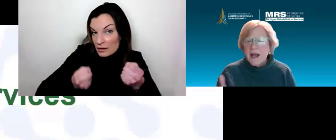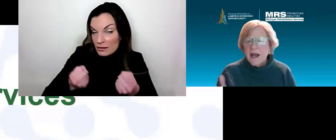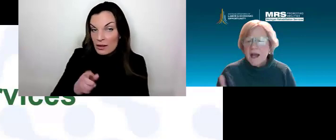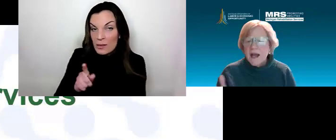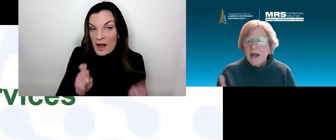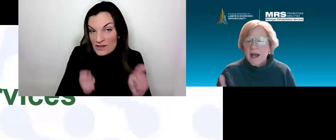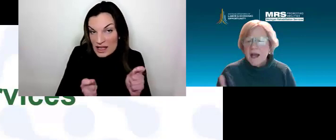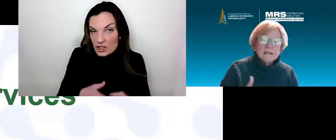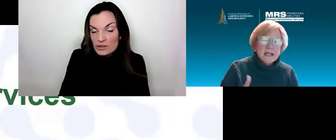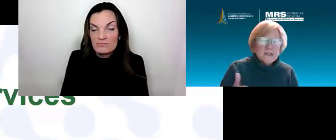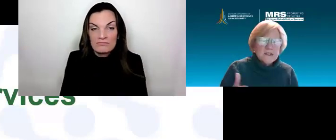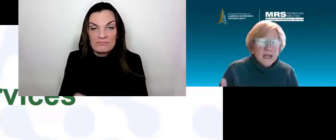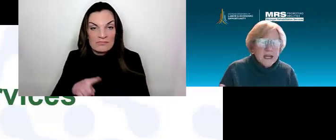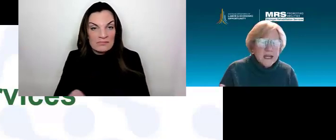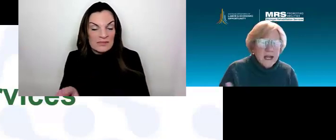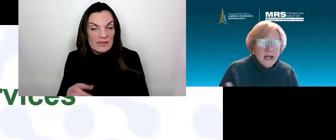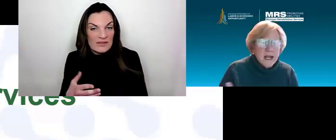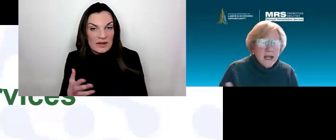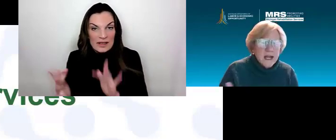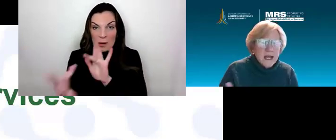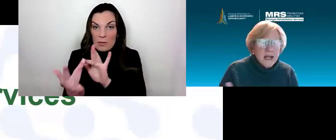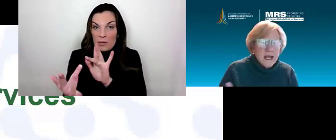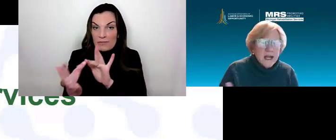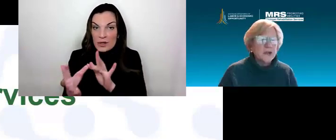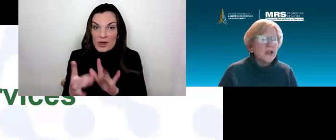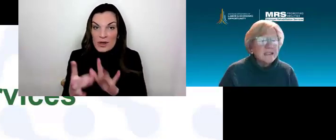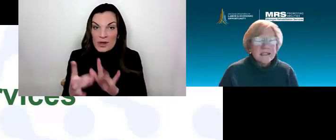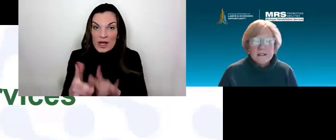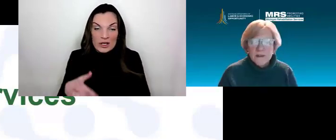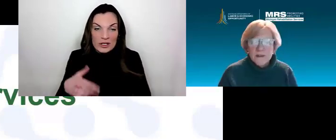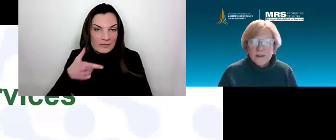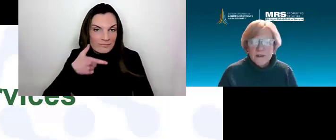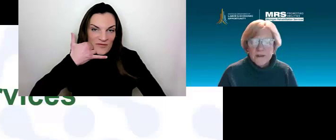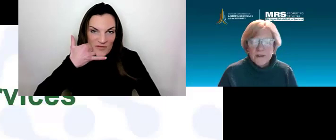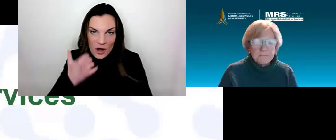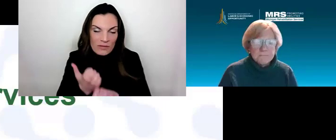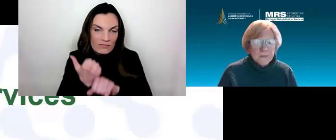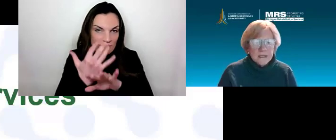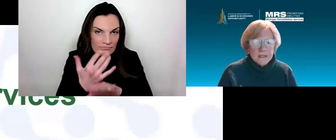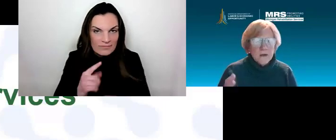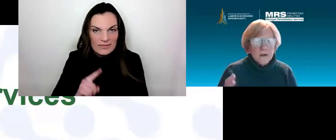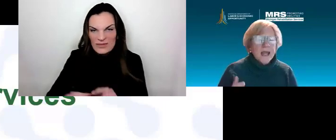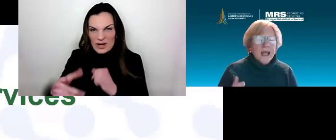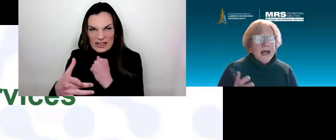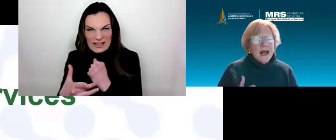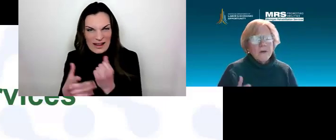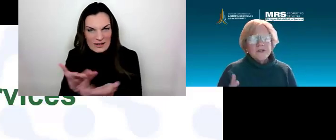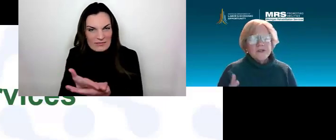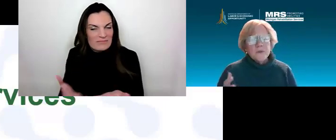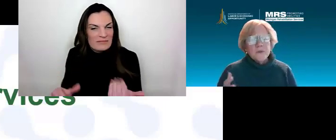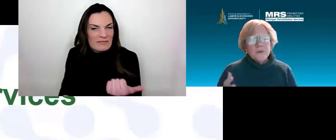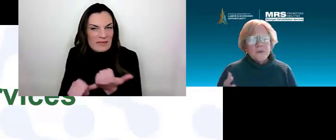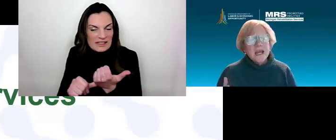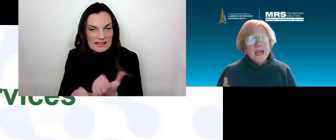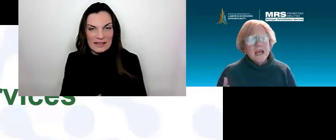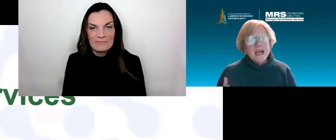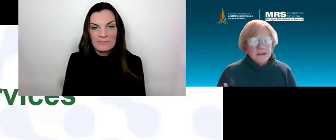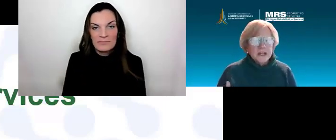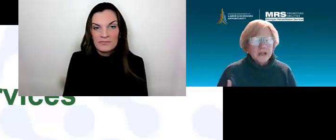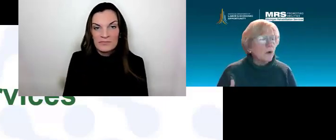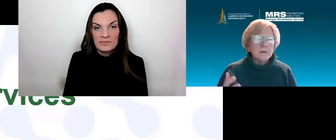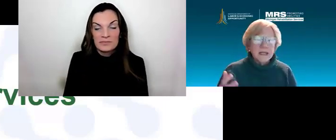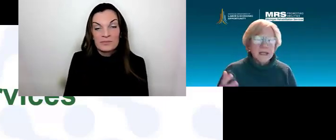telecommunications, sensory, and other technological aids and devices. So, how does rehab